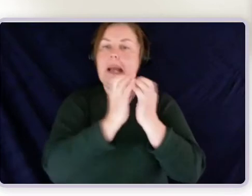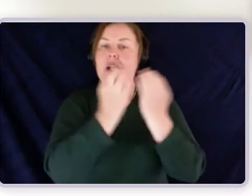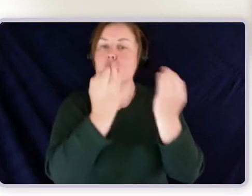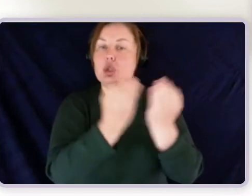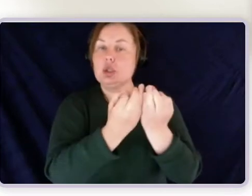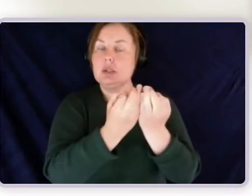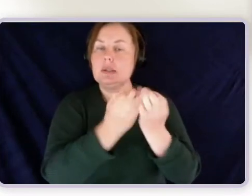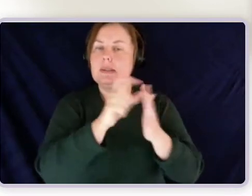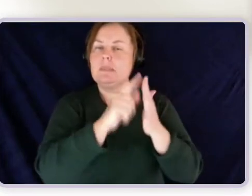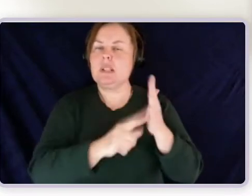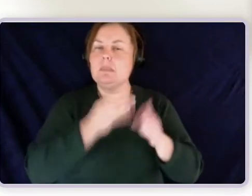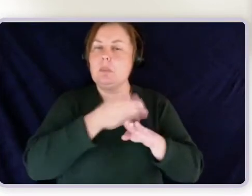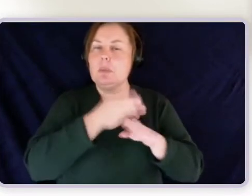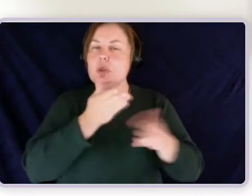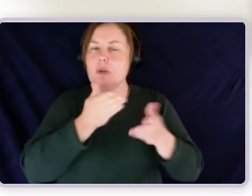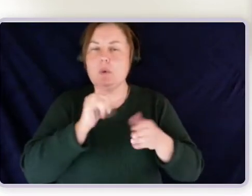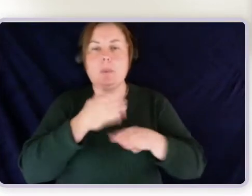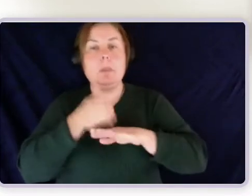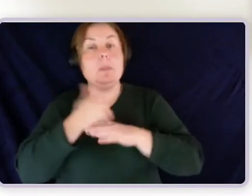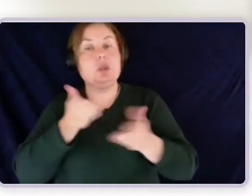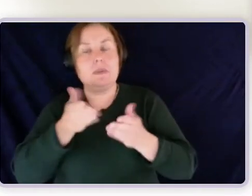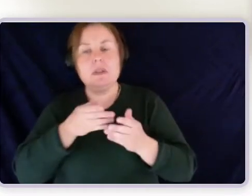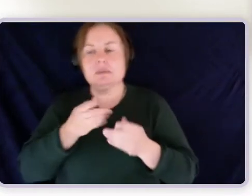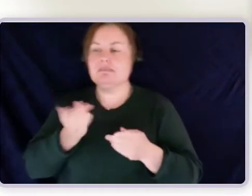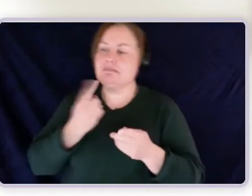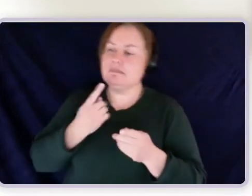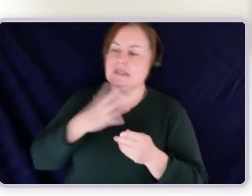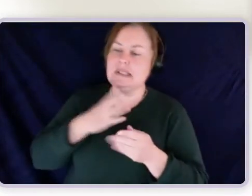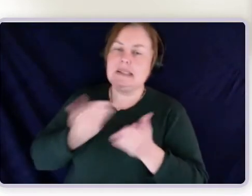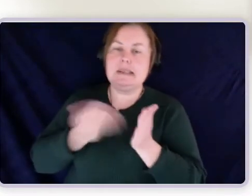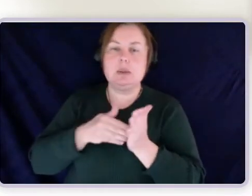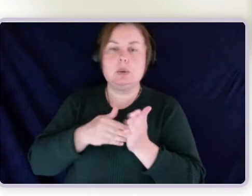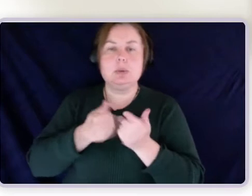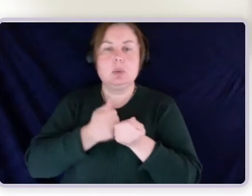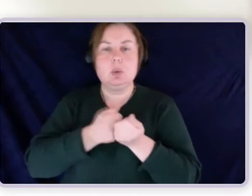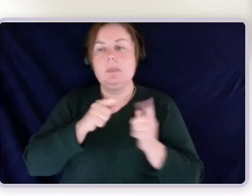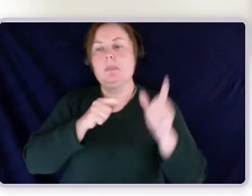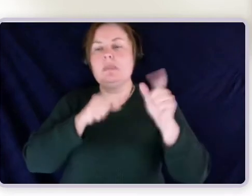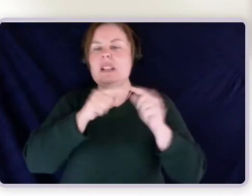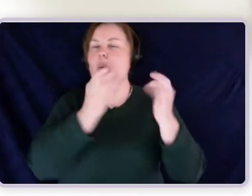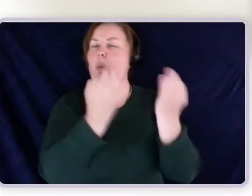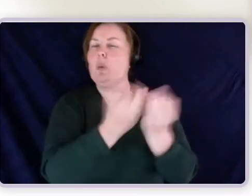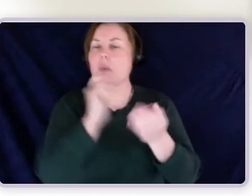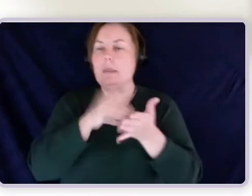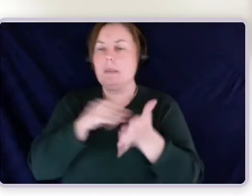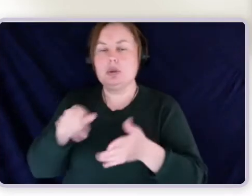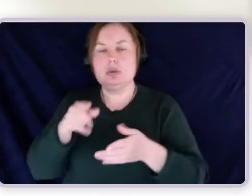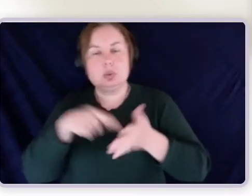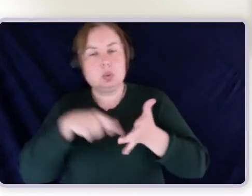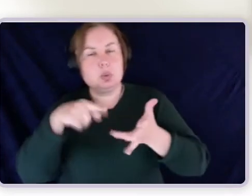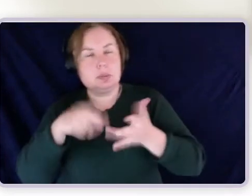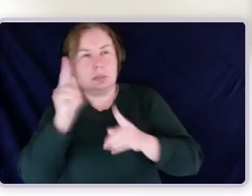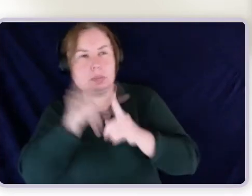What it looks like is, it may include applying for jobs, doing training, having other support